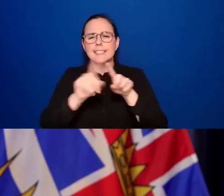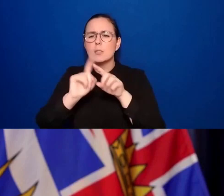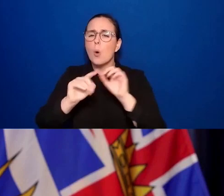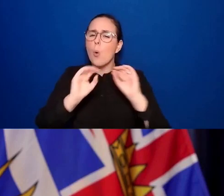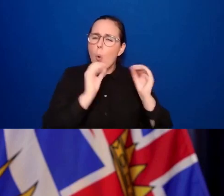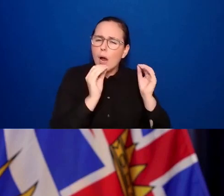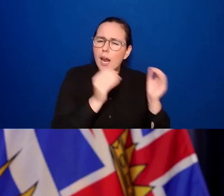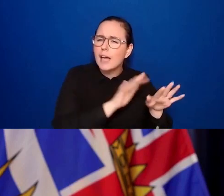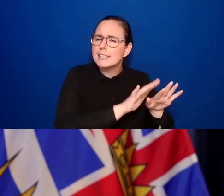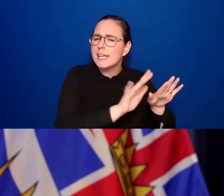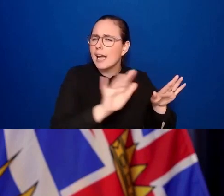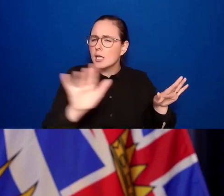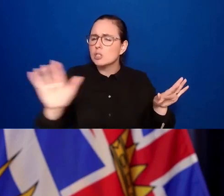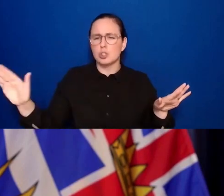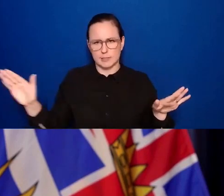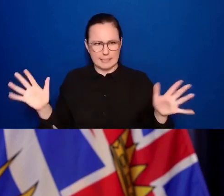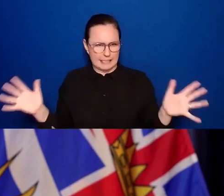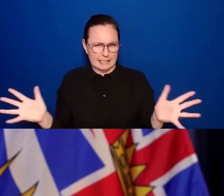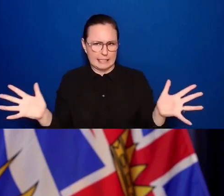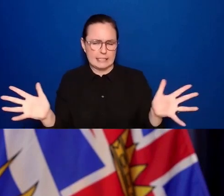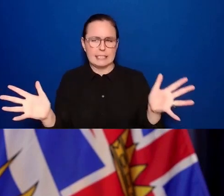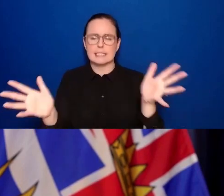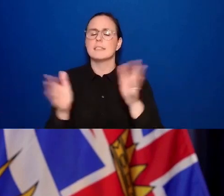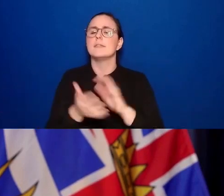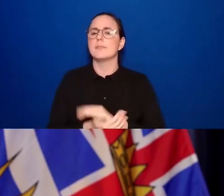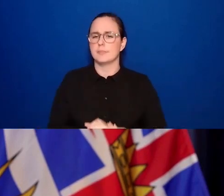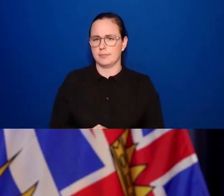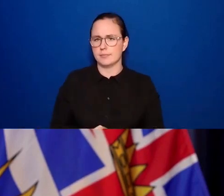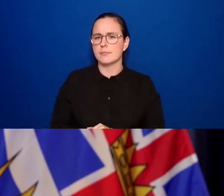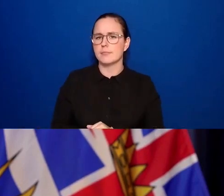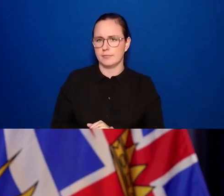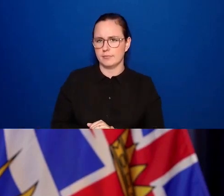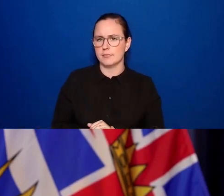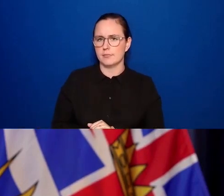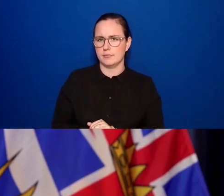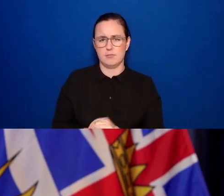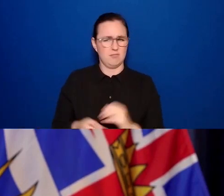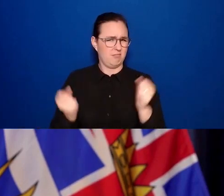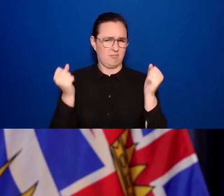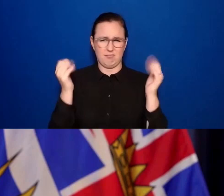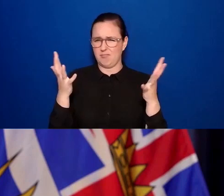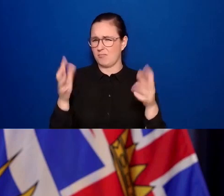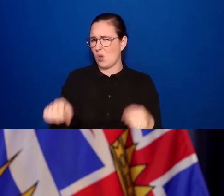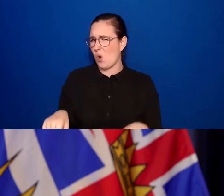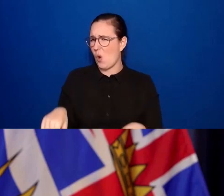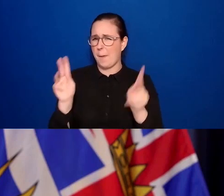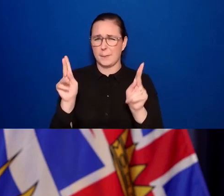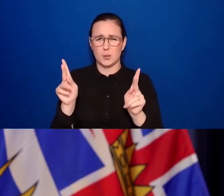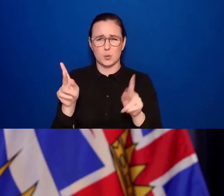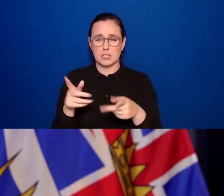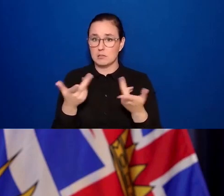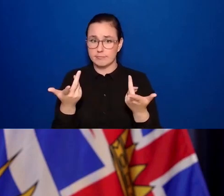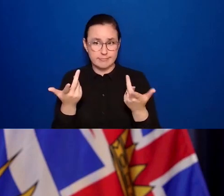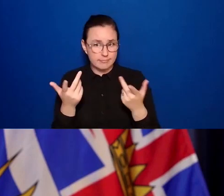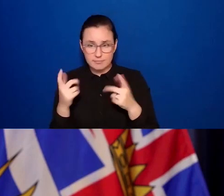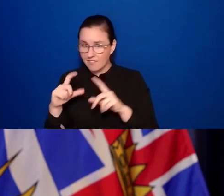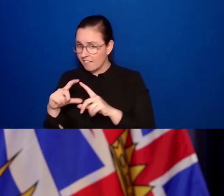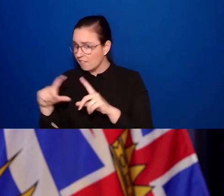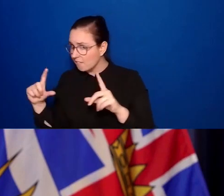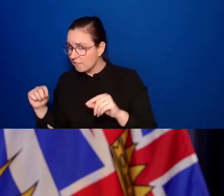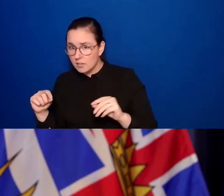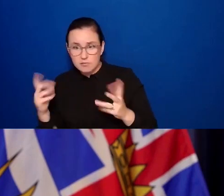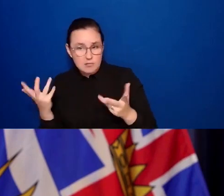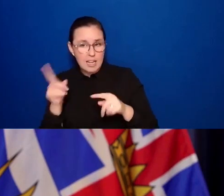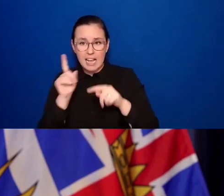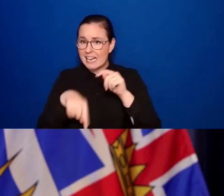challenges in terms of getting the vaccine card. There's lots of opportunities. If you can't get your card, if you're not able to download it, you can